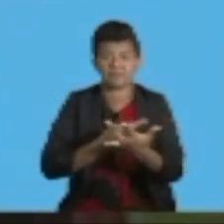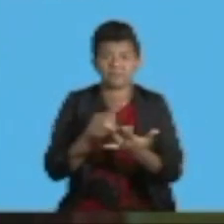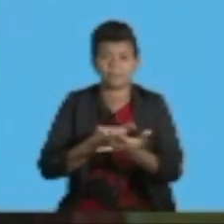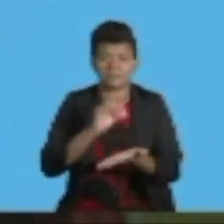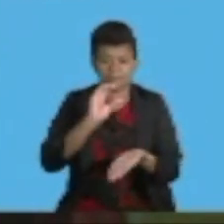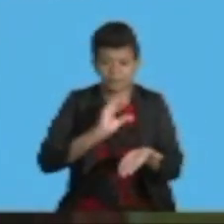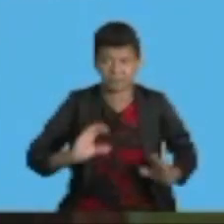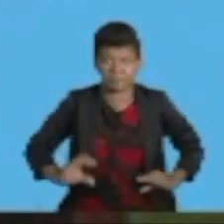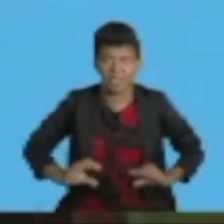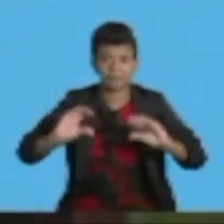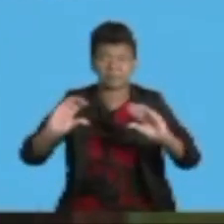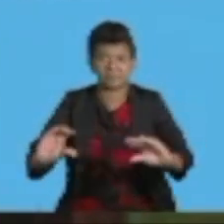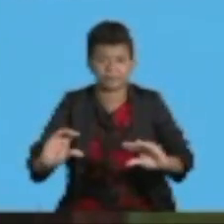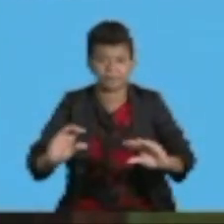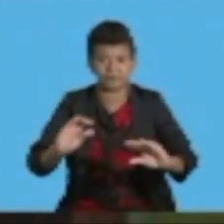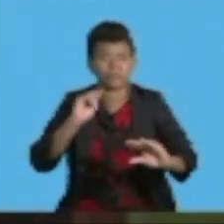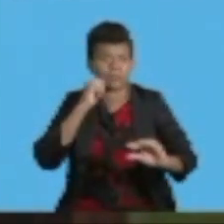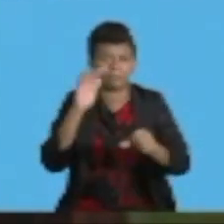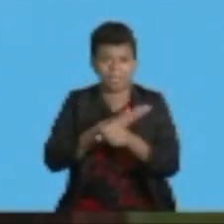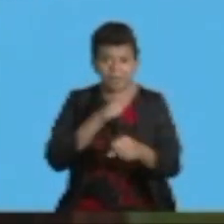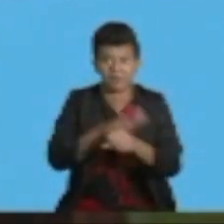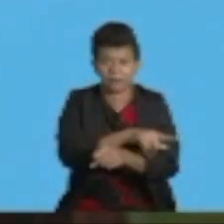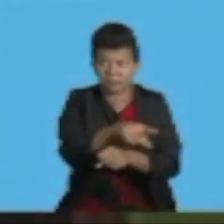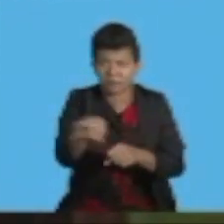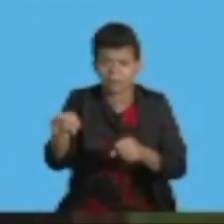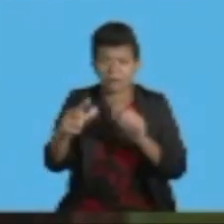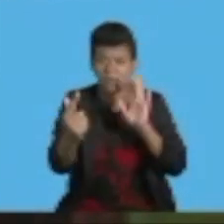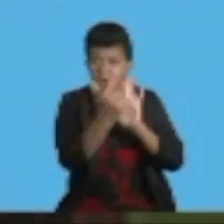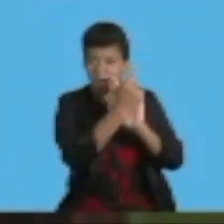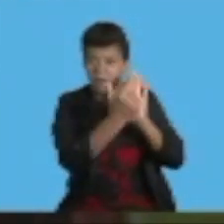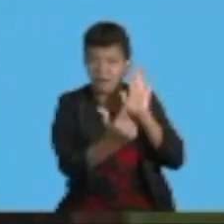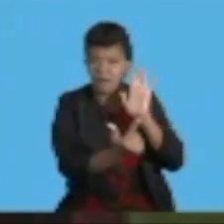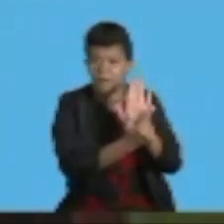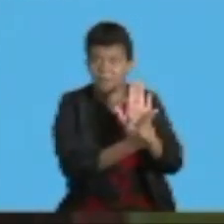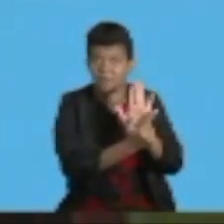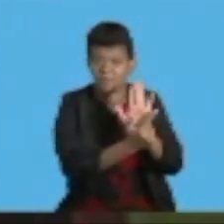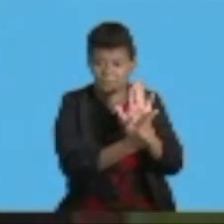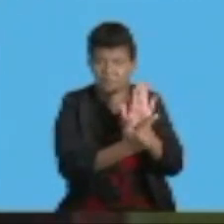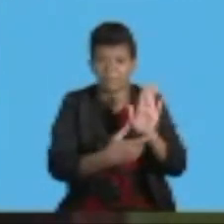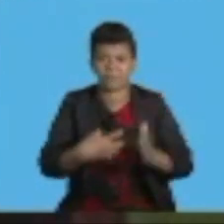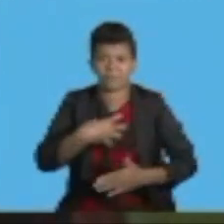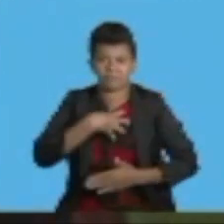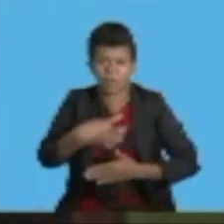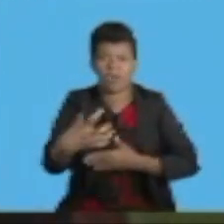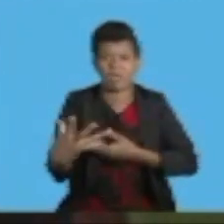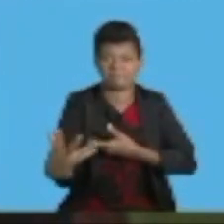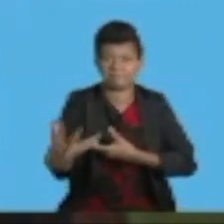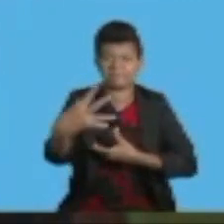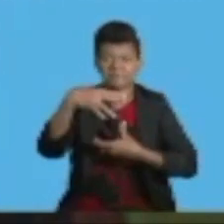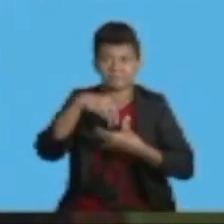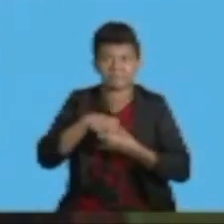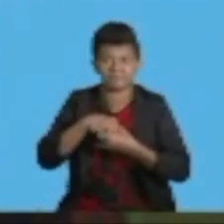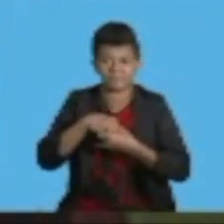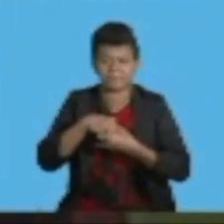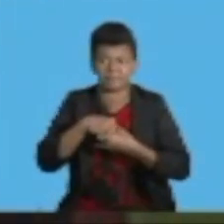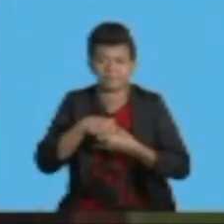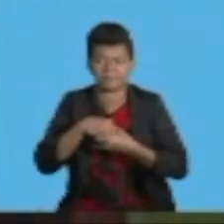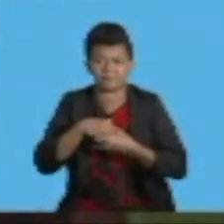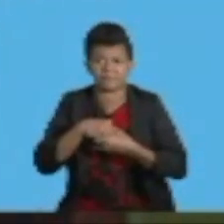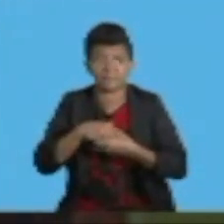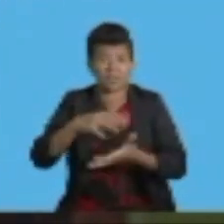This will make the legislation more robust and responsive to the needs of investors while ensuring